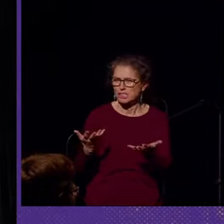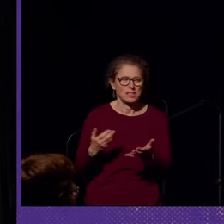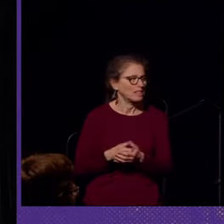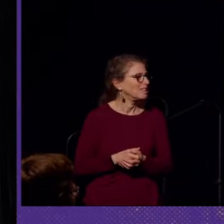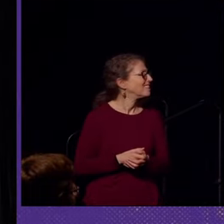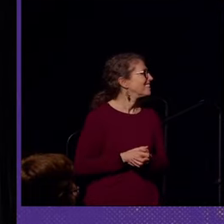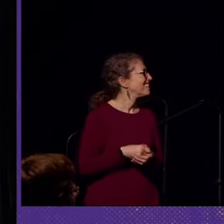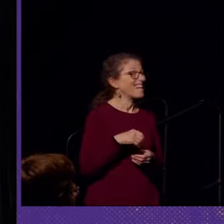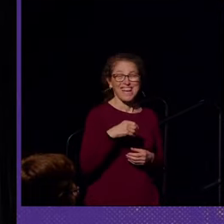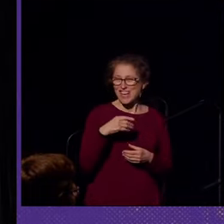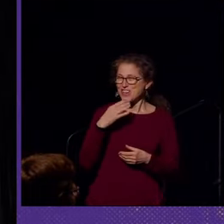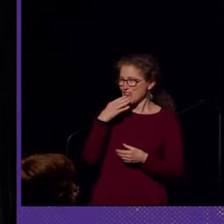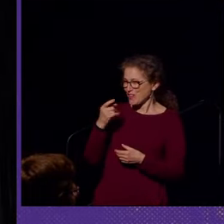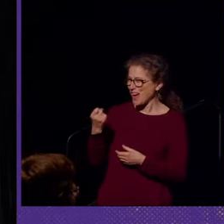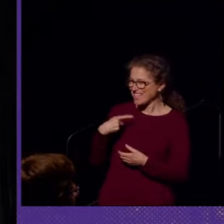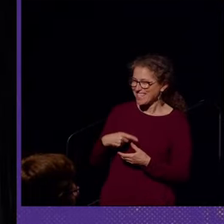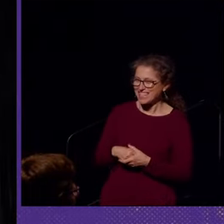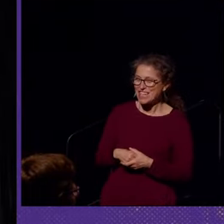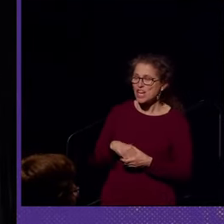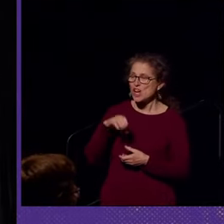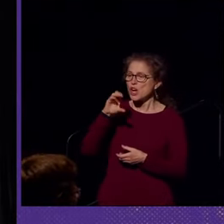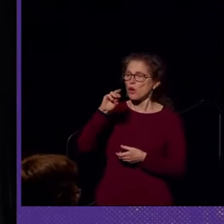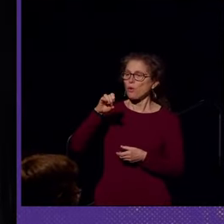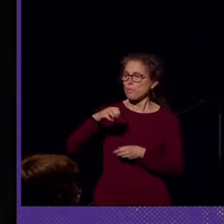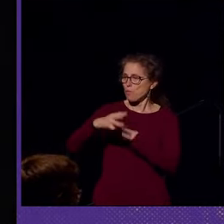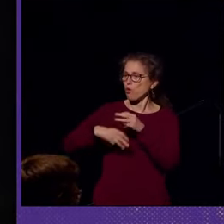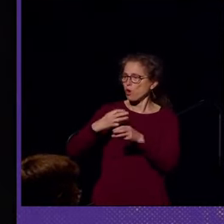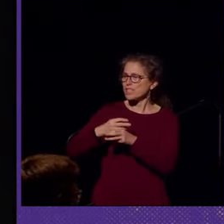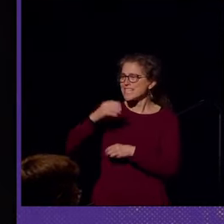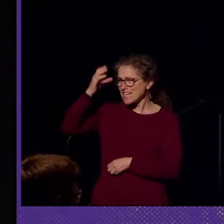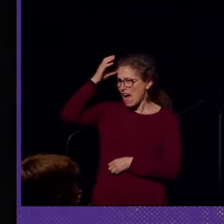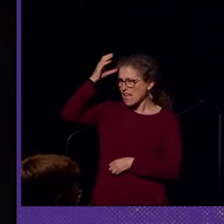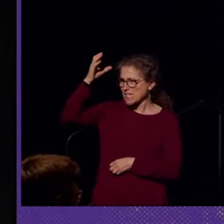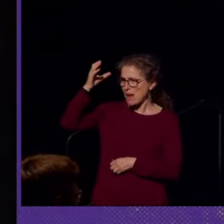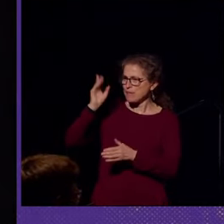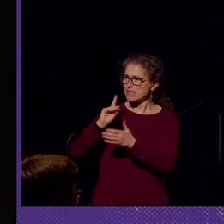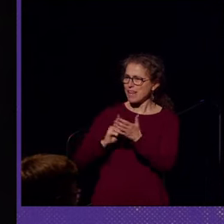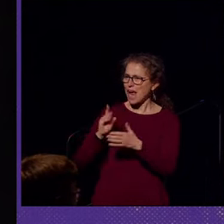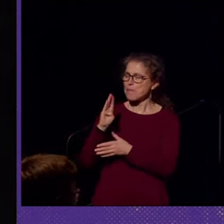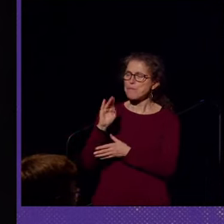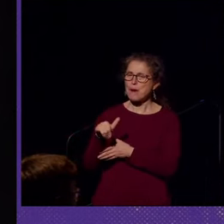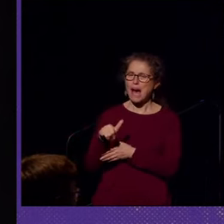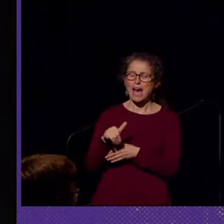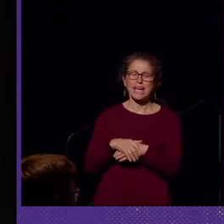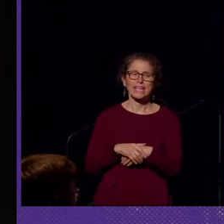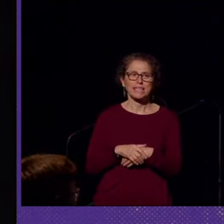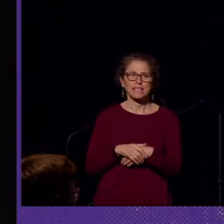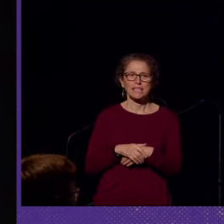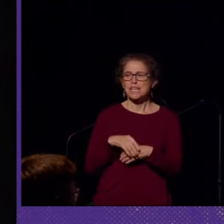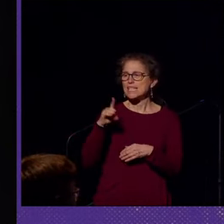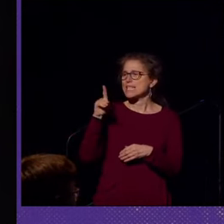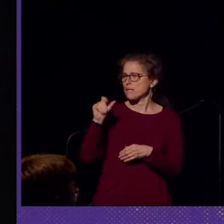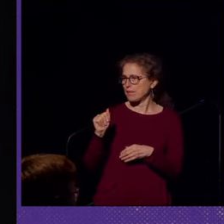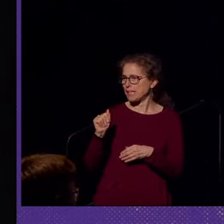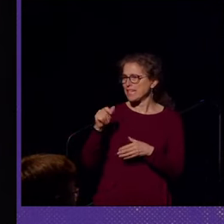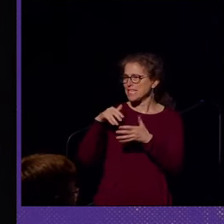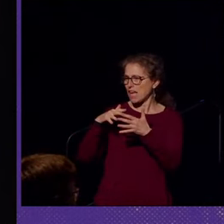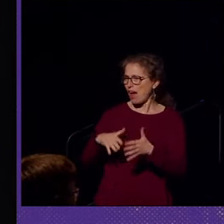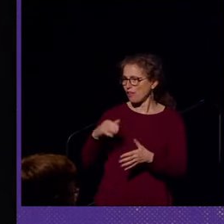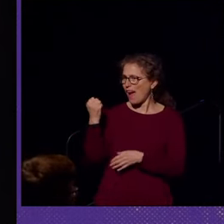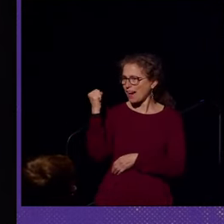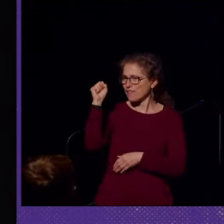Excellent question. Crip world is a concept designed by disability scholar